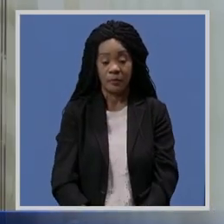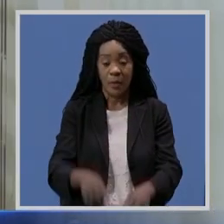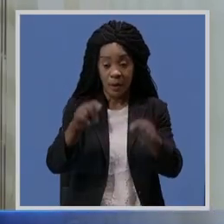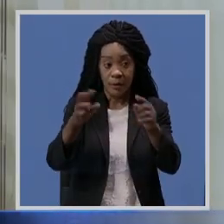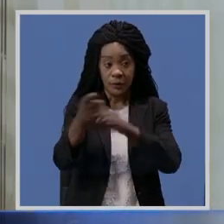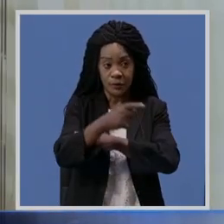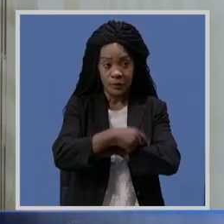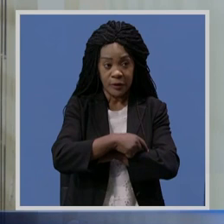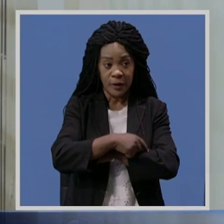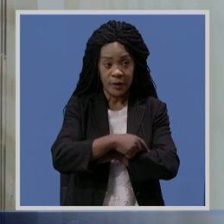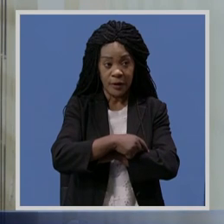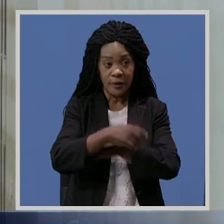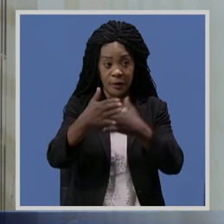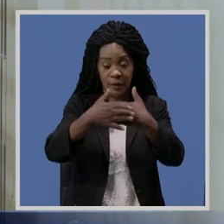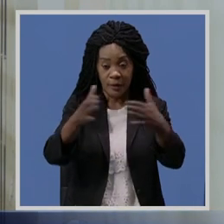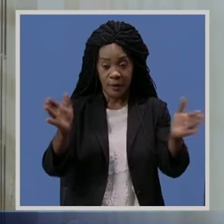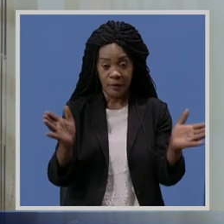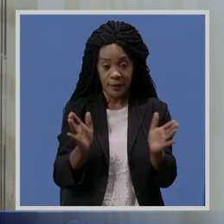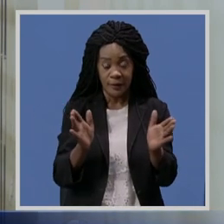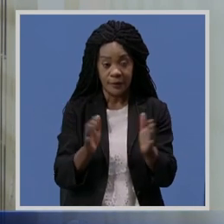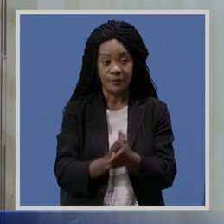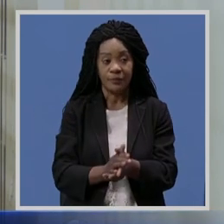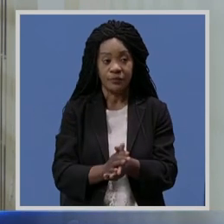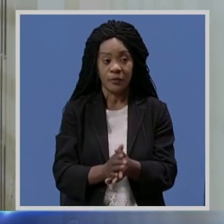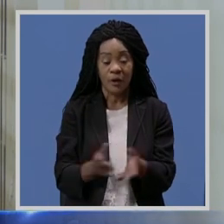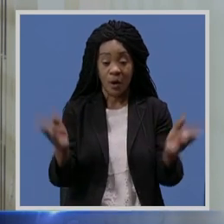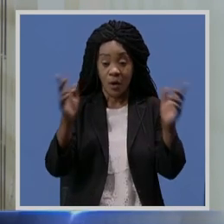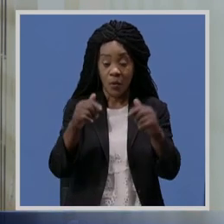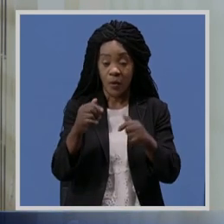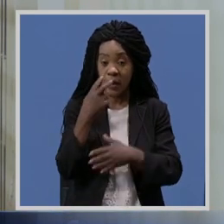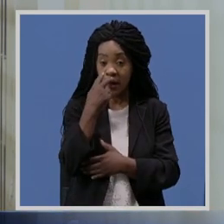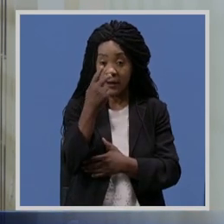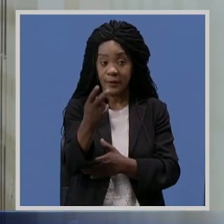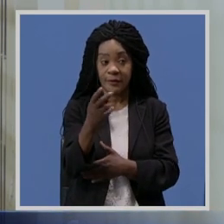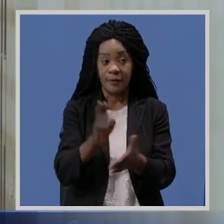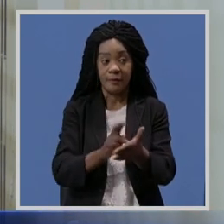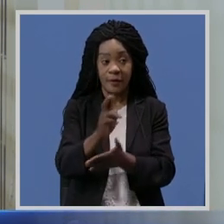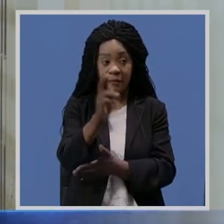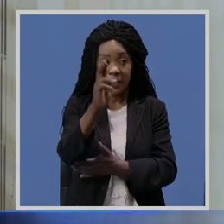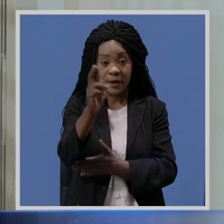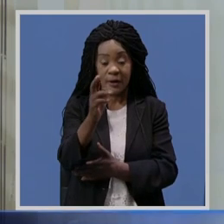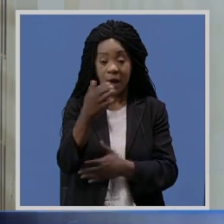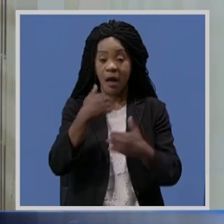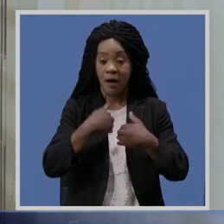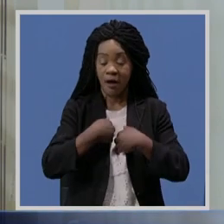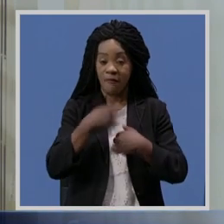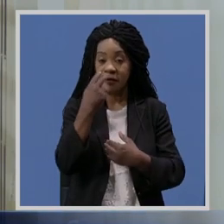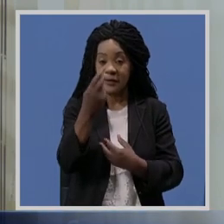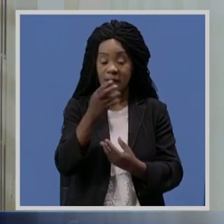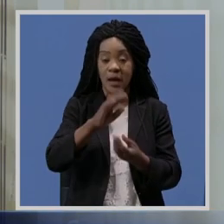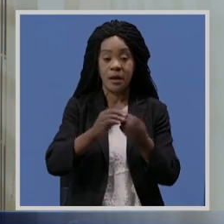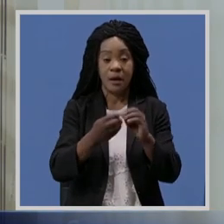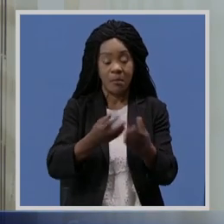and as you're going to notice when you go around campus that there are quite a number of students that have reported. They reported yesterday